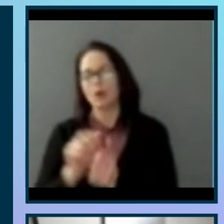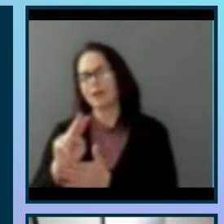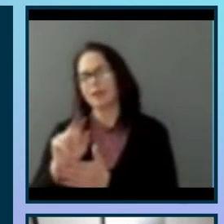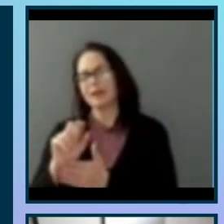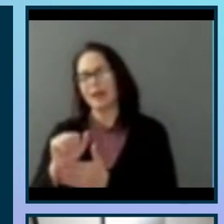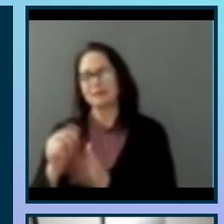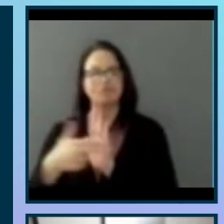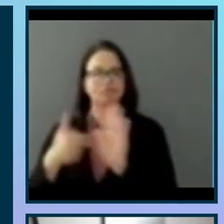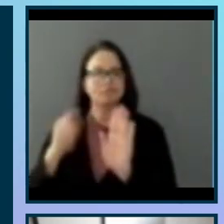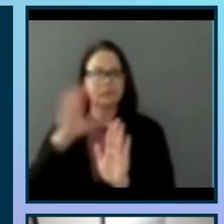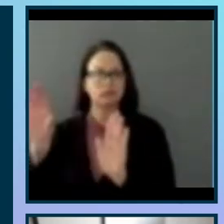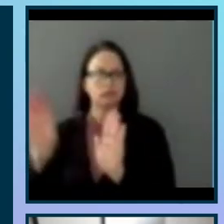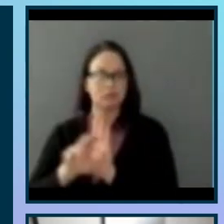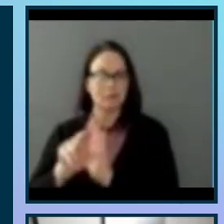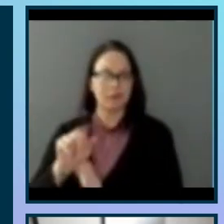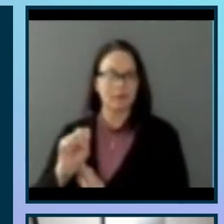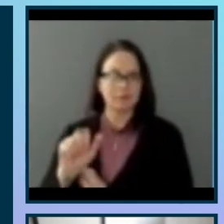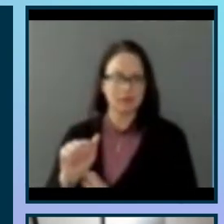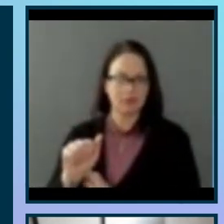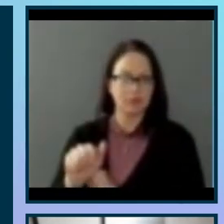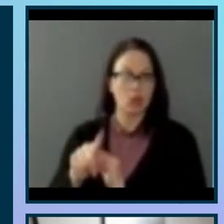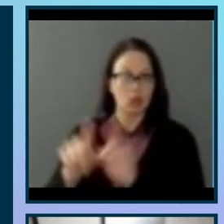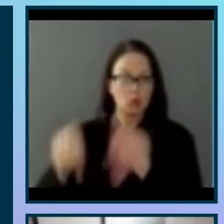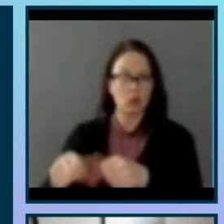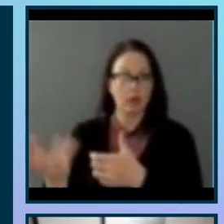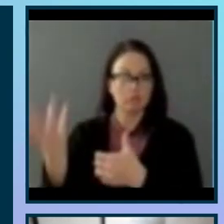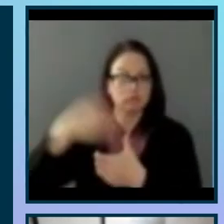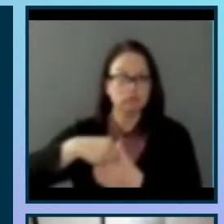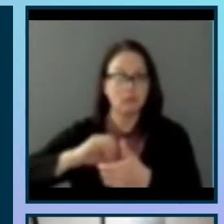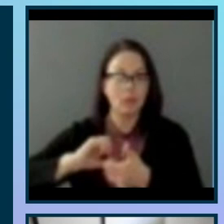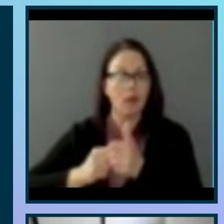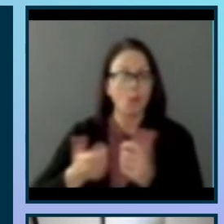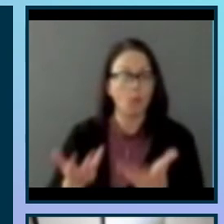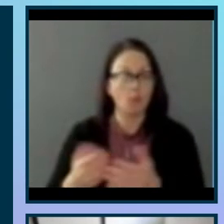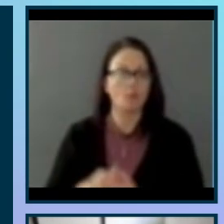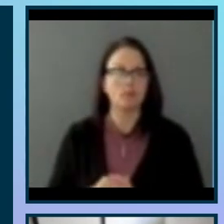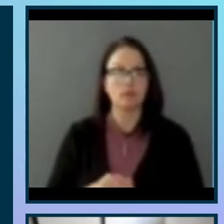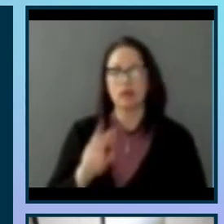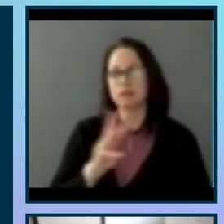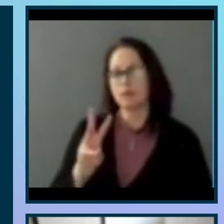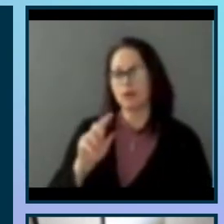screen. So you can get involved by going to www